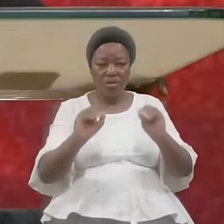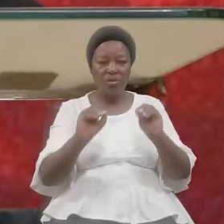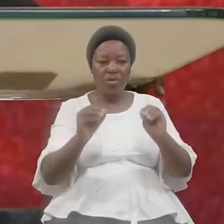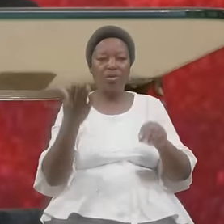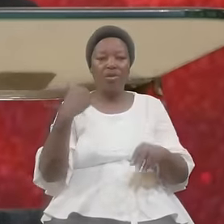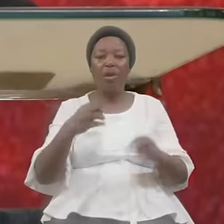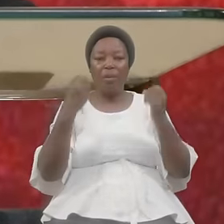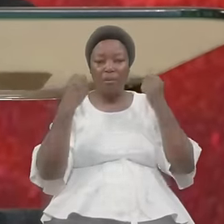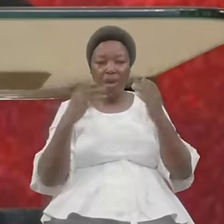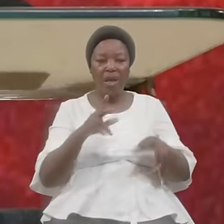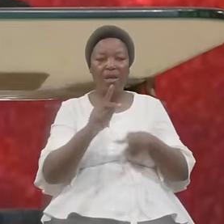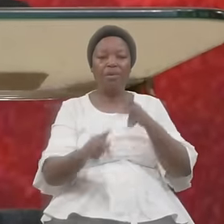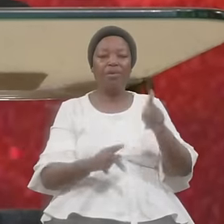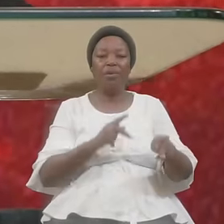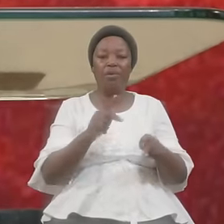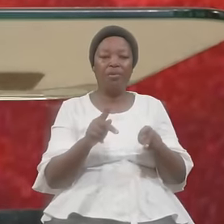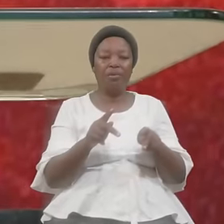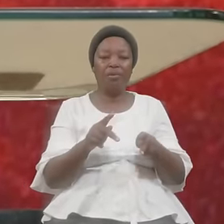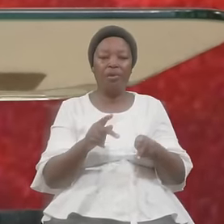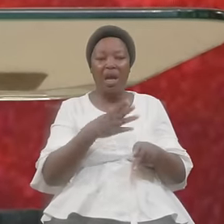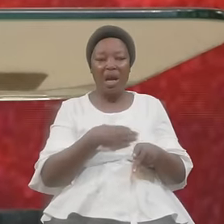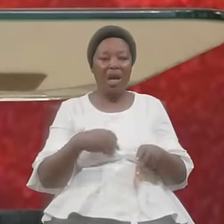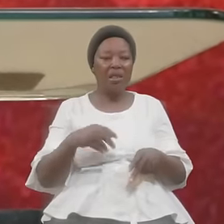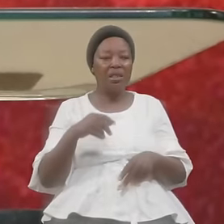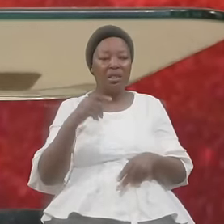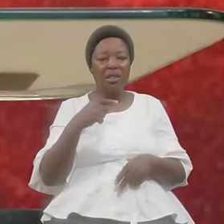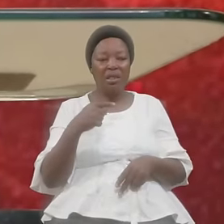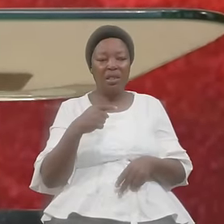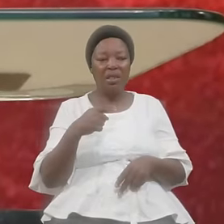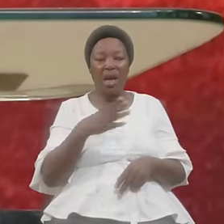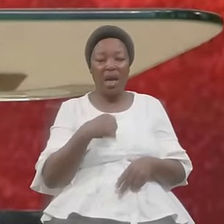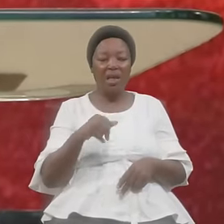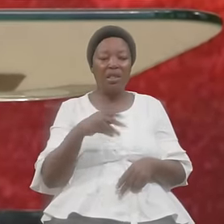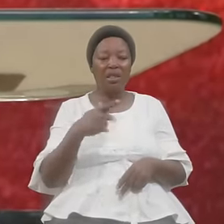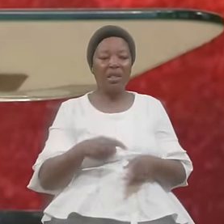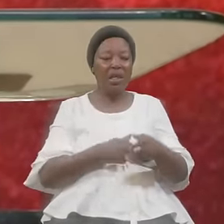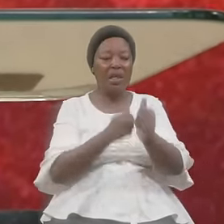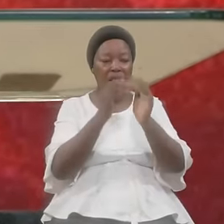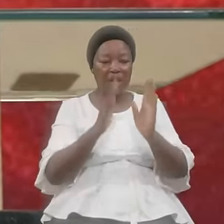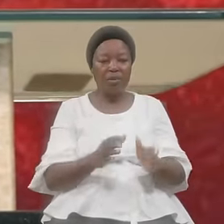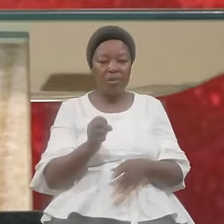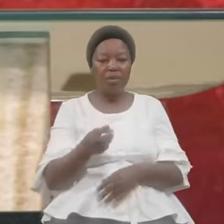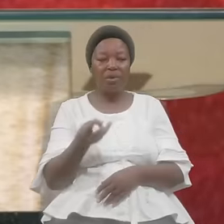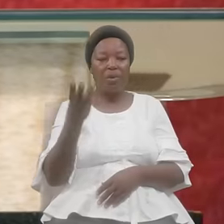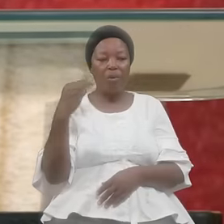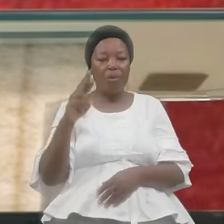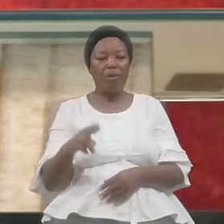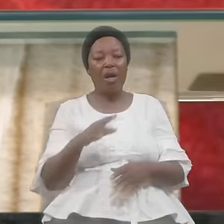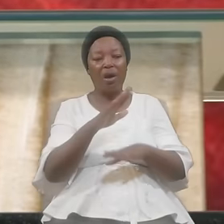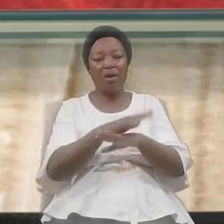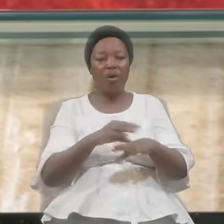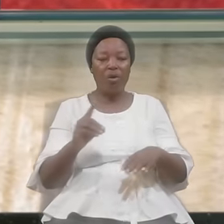Much People And It Says And The Disciples Were